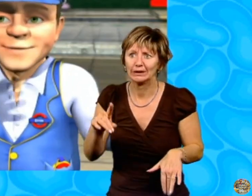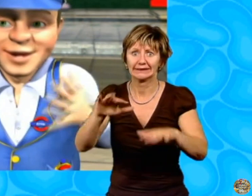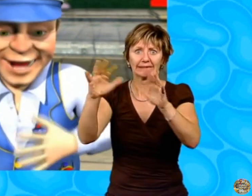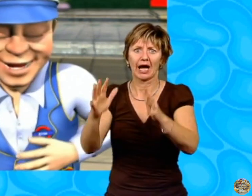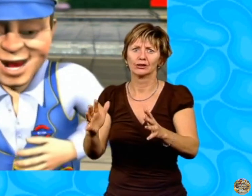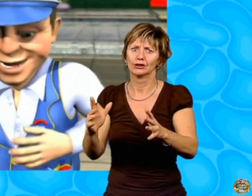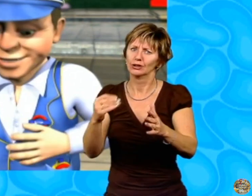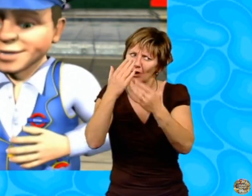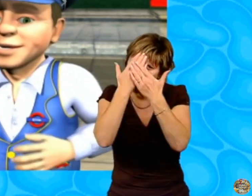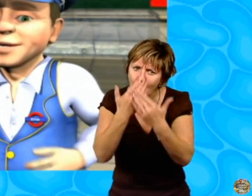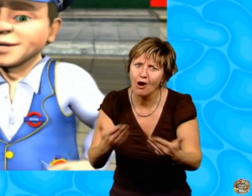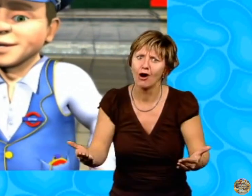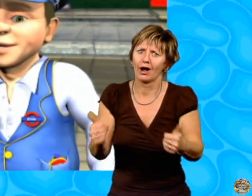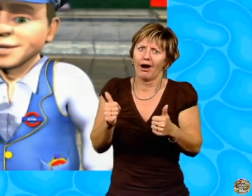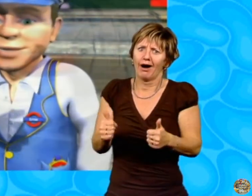it will be a real honour.